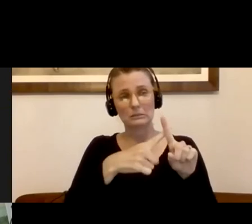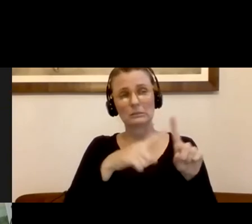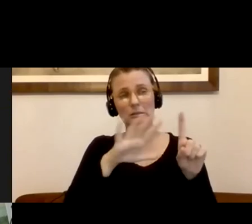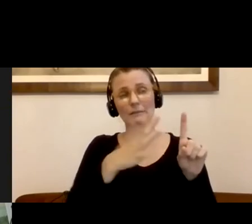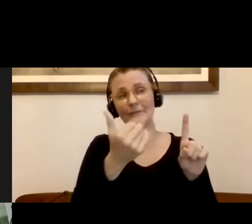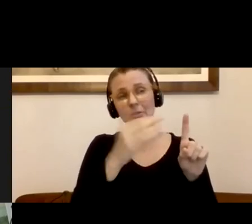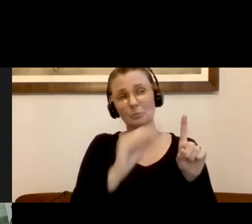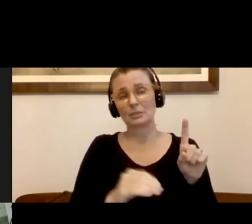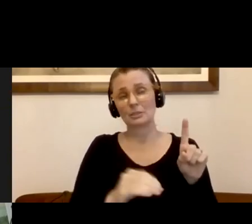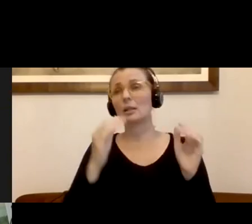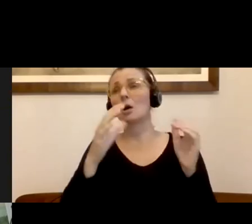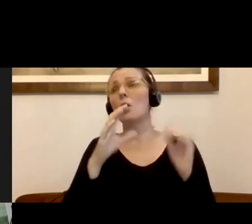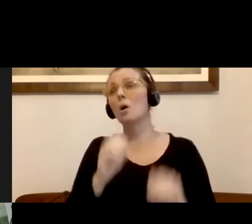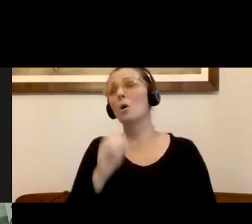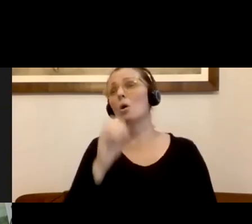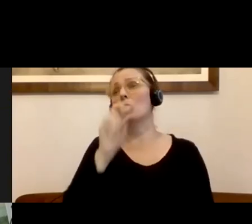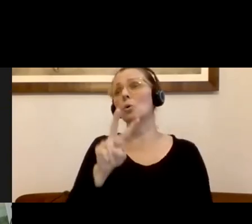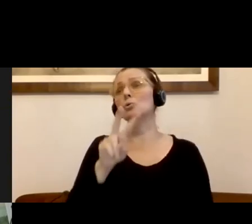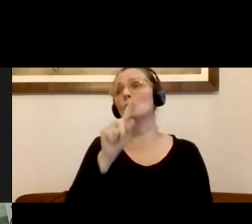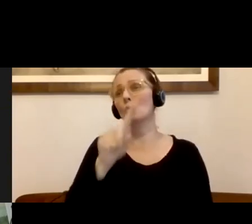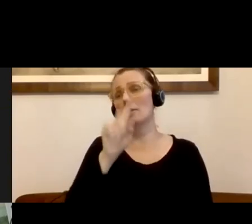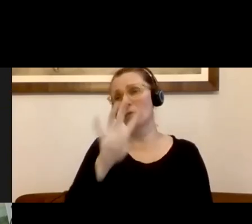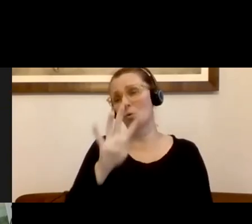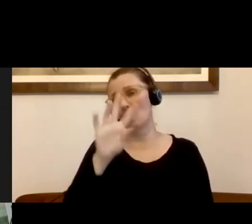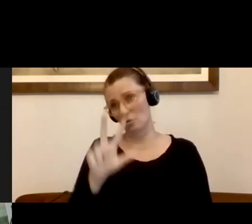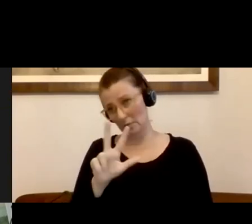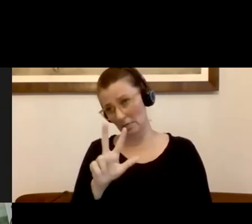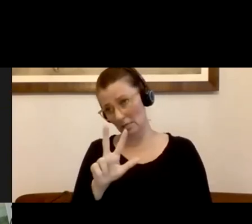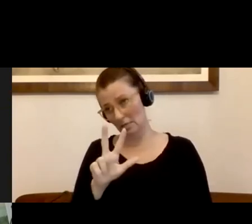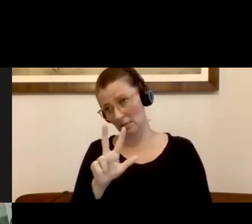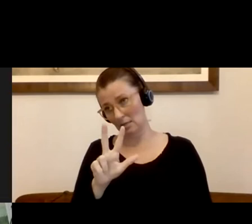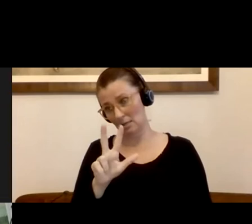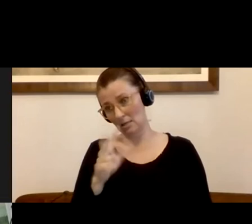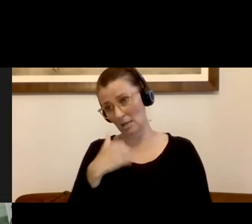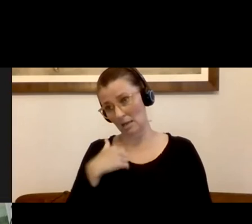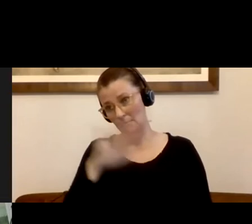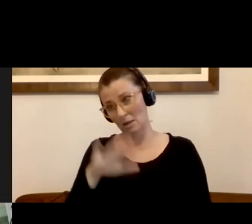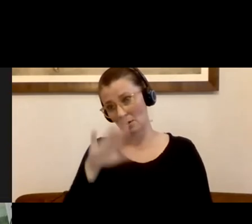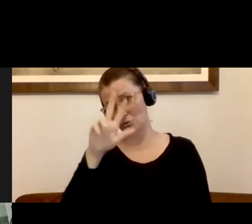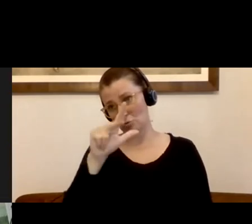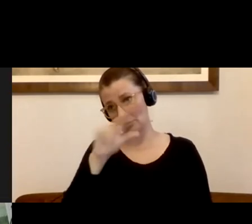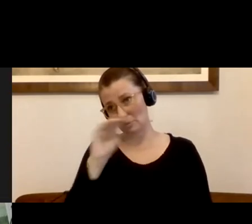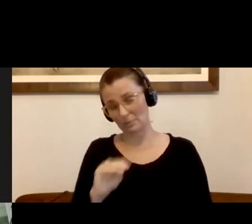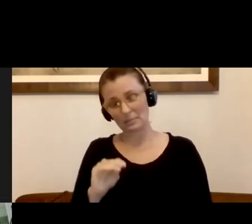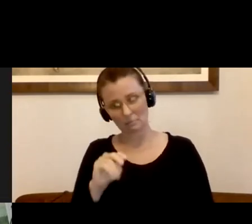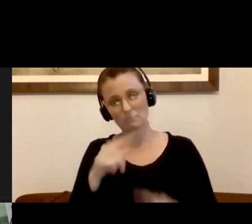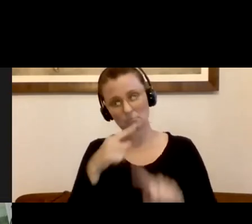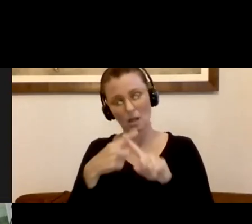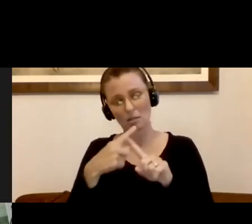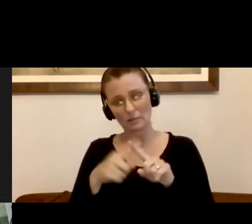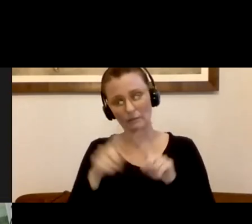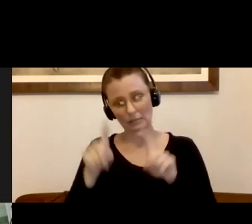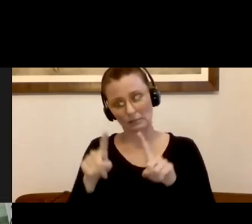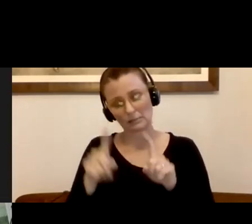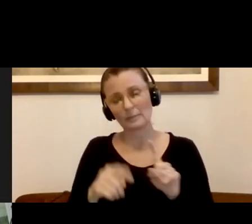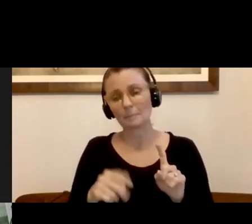02143 zip code, we have about 23% of our positives that are in that area. So